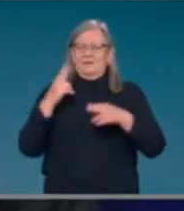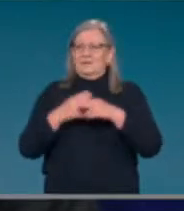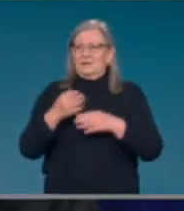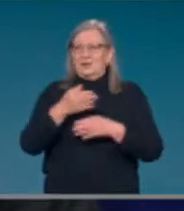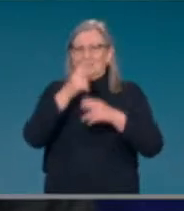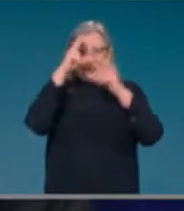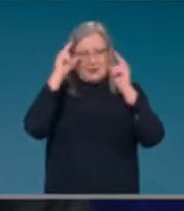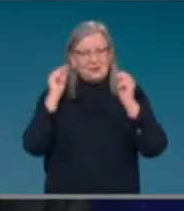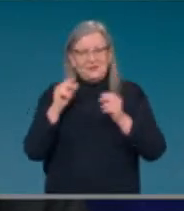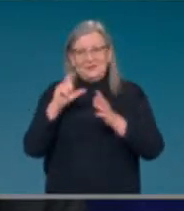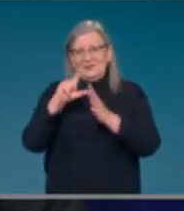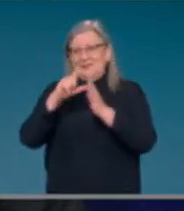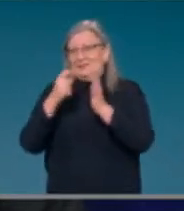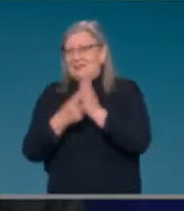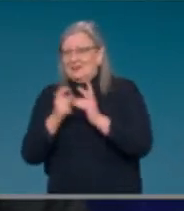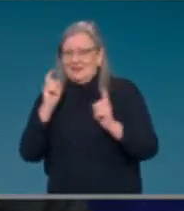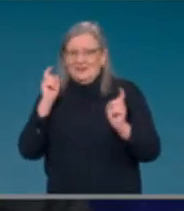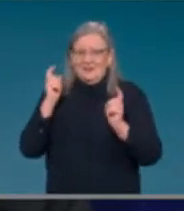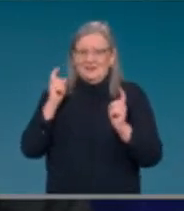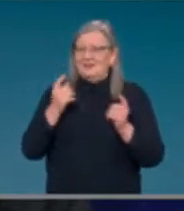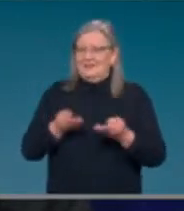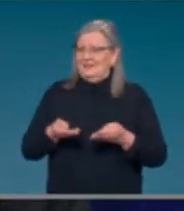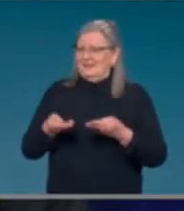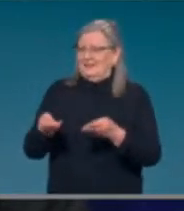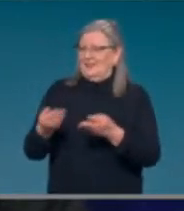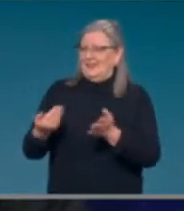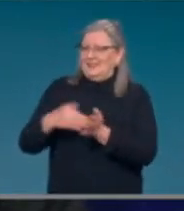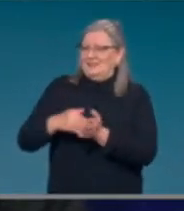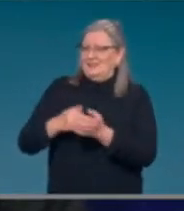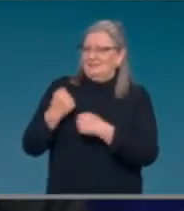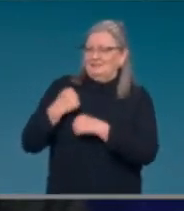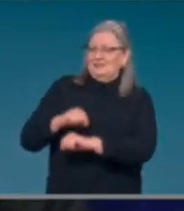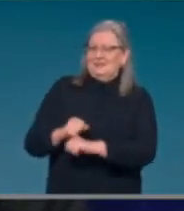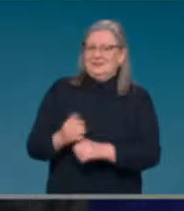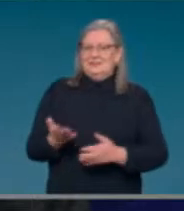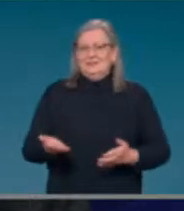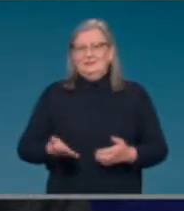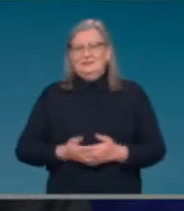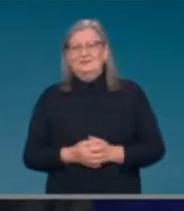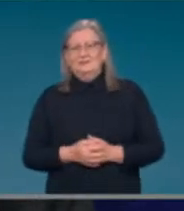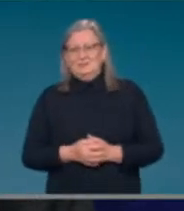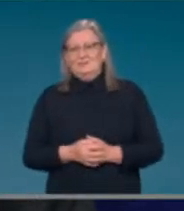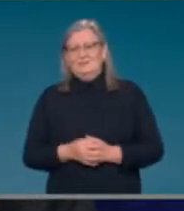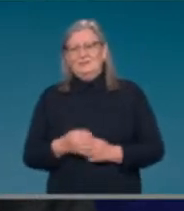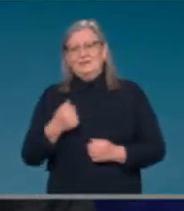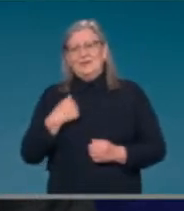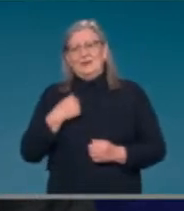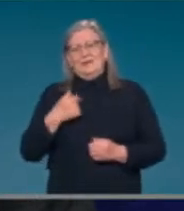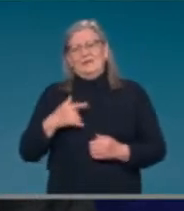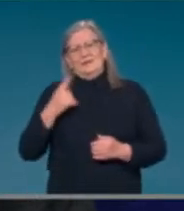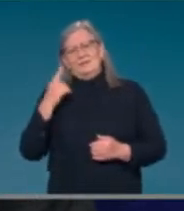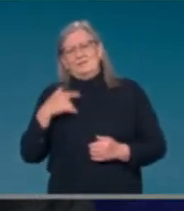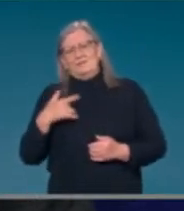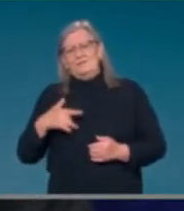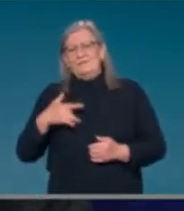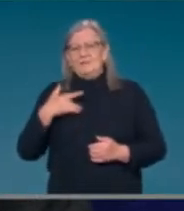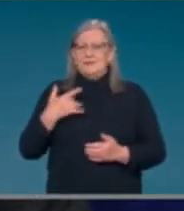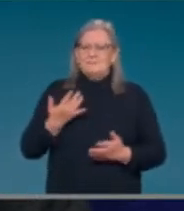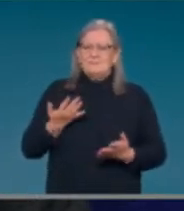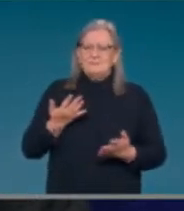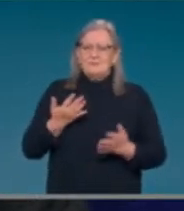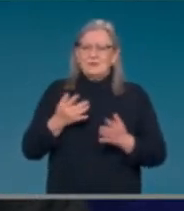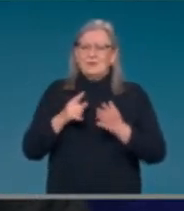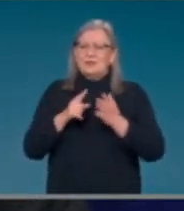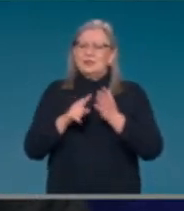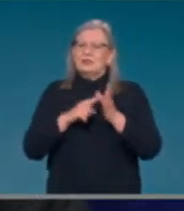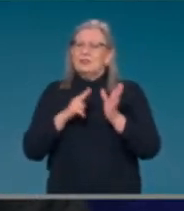Now, just in terms of numbers, we're expecting that by January 1, there'll be about 1.6 million people who will be six months or